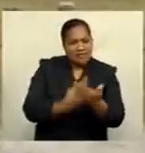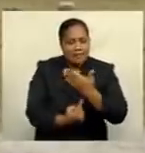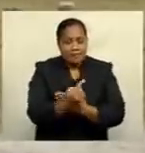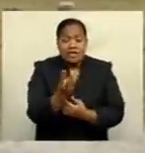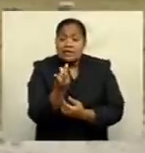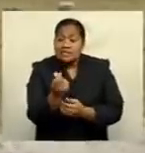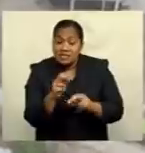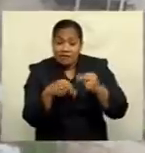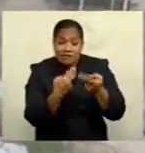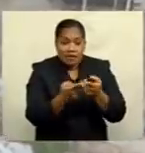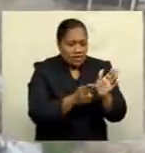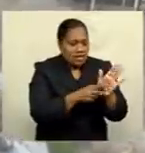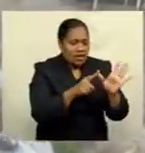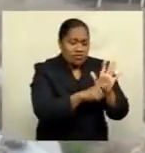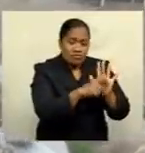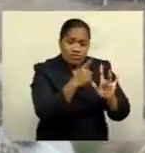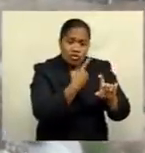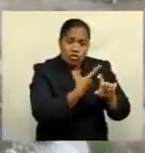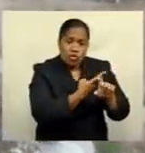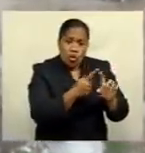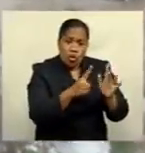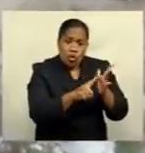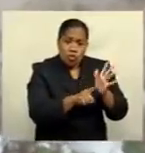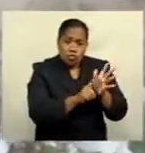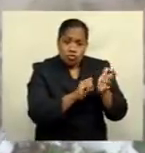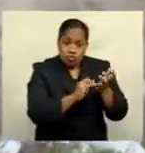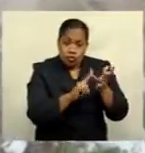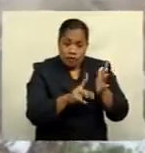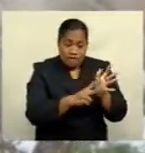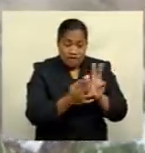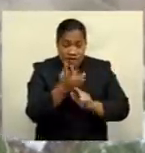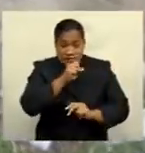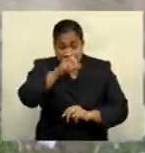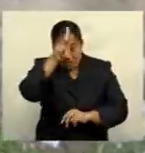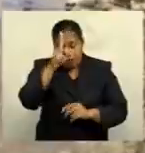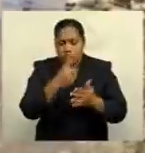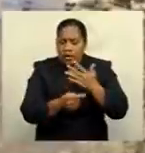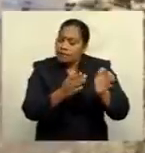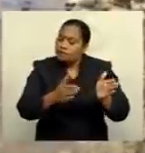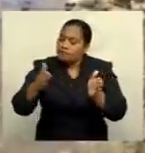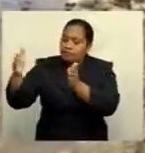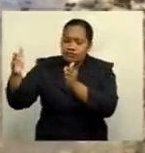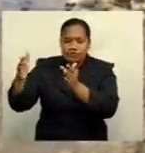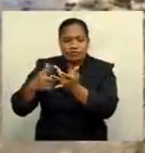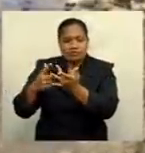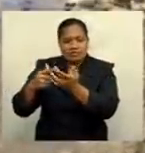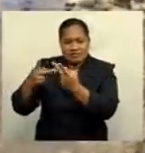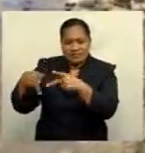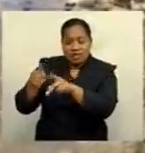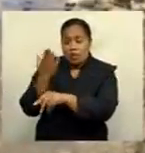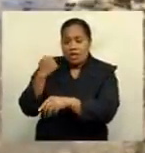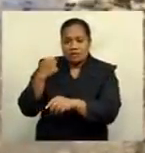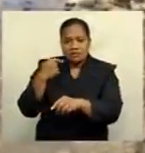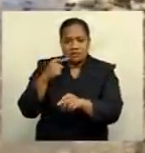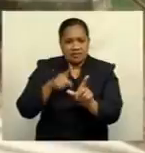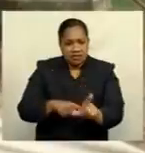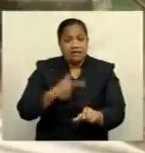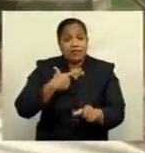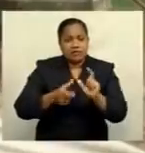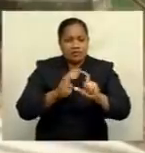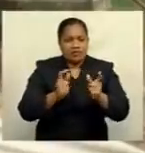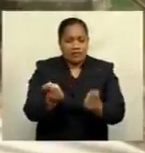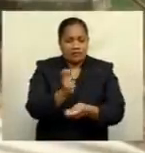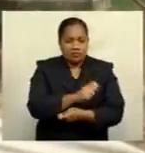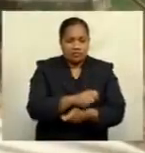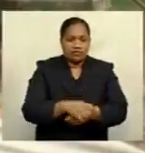Narikoso village in Kandavu were relocated last year due to the effects of climate change. Sanya Nimboyla, FBC